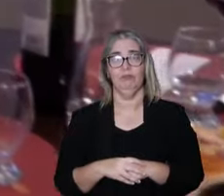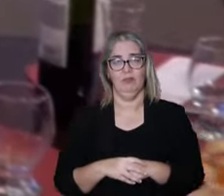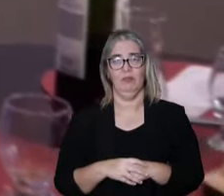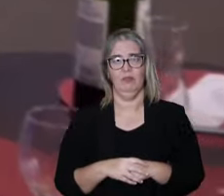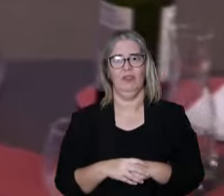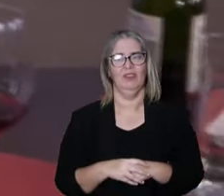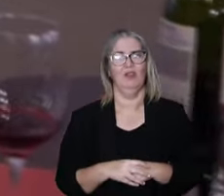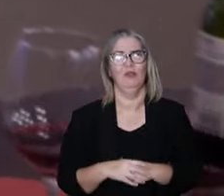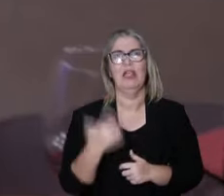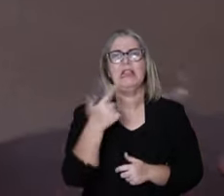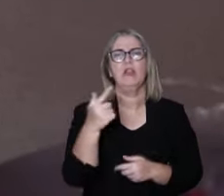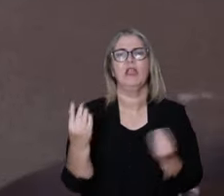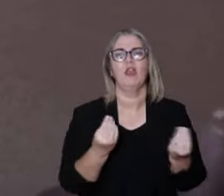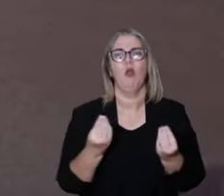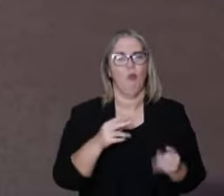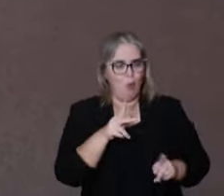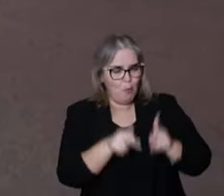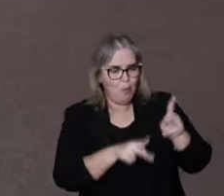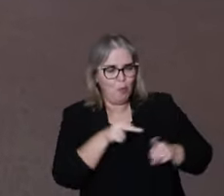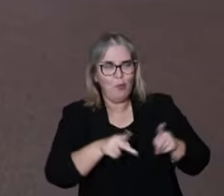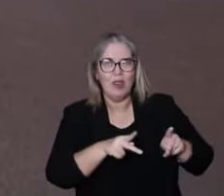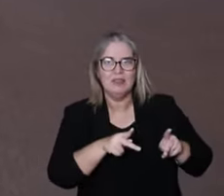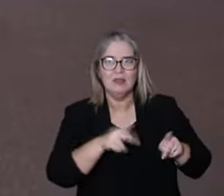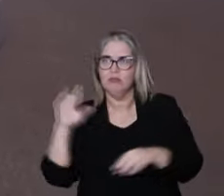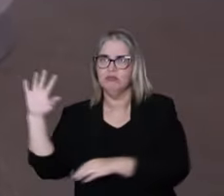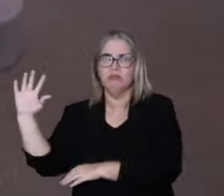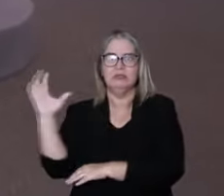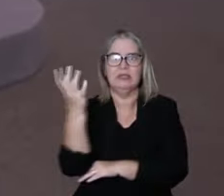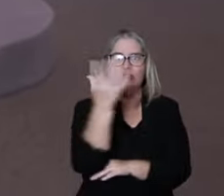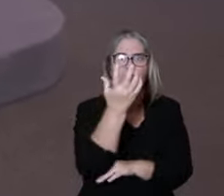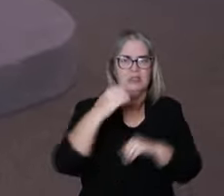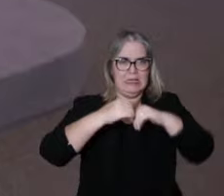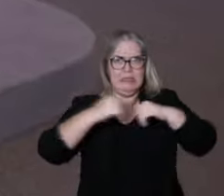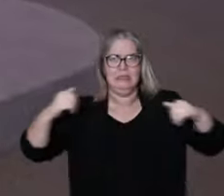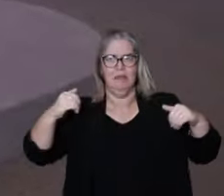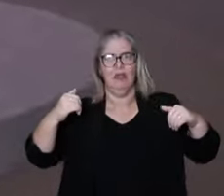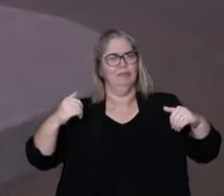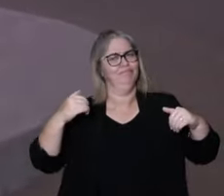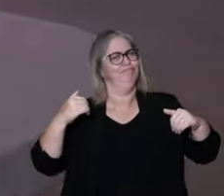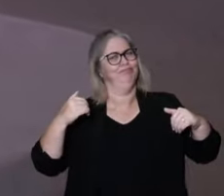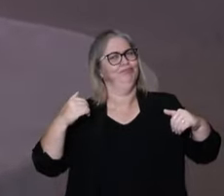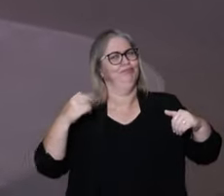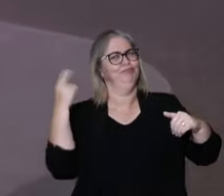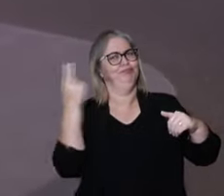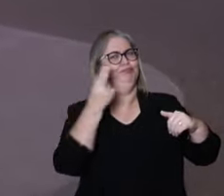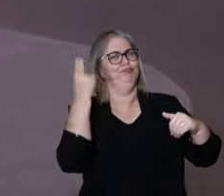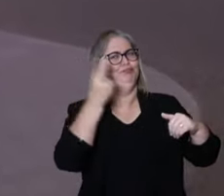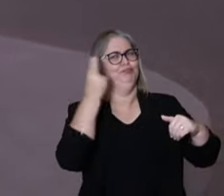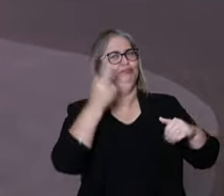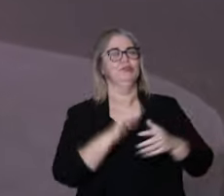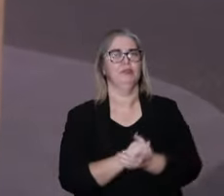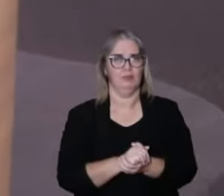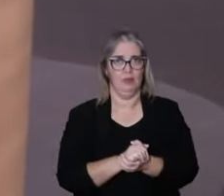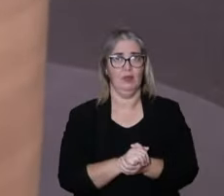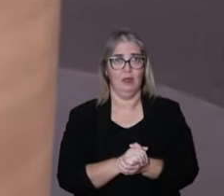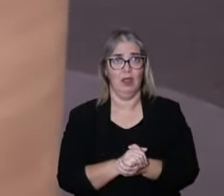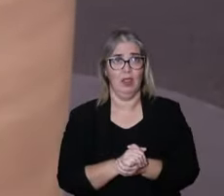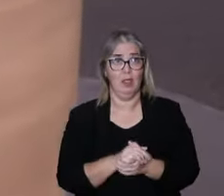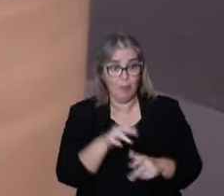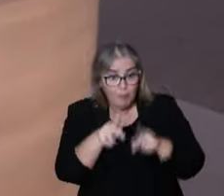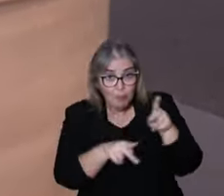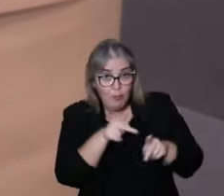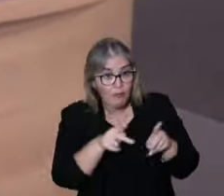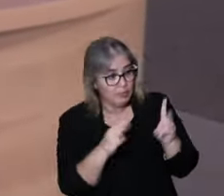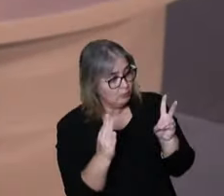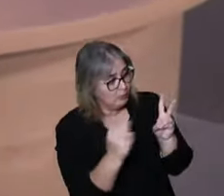The idea that we are apart from nature is not shared by many traditional medicines by many